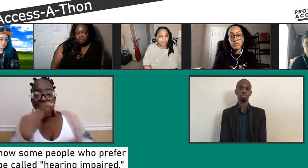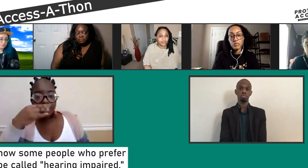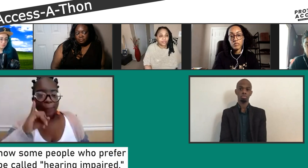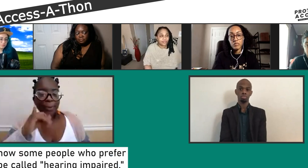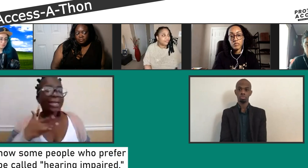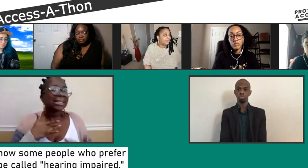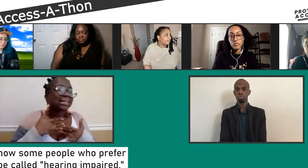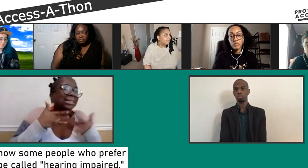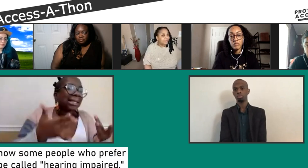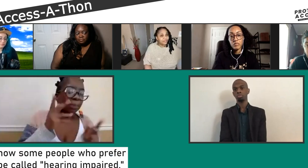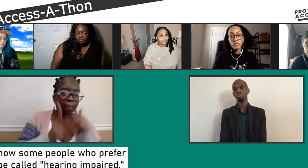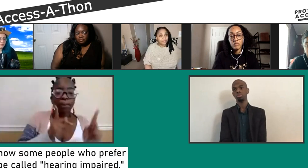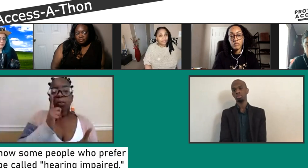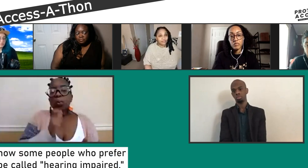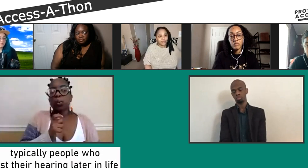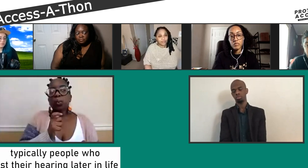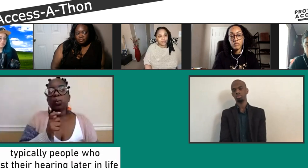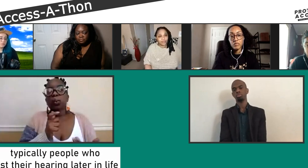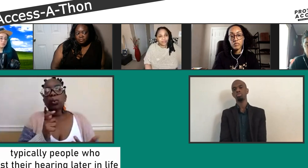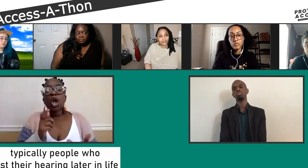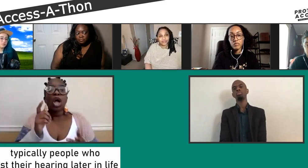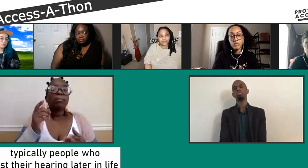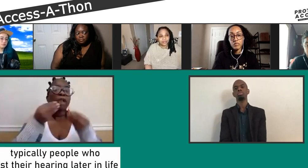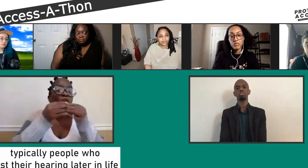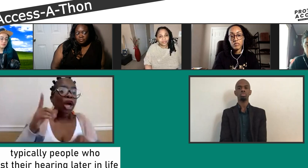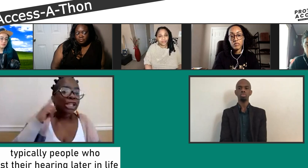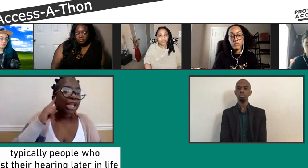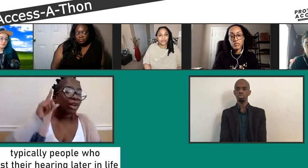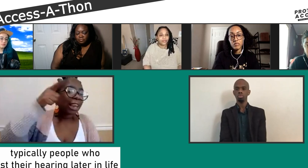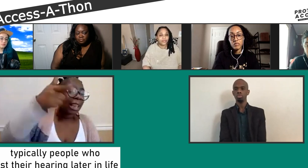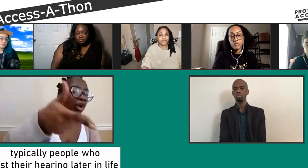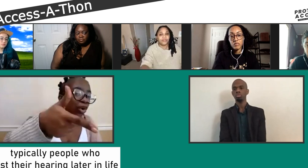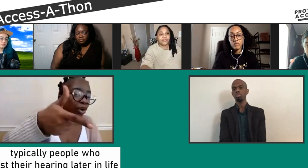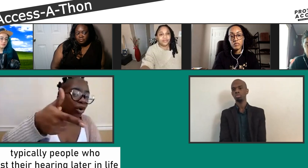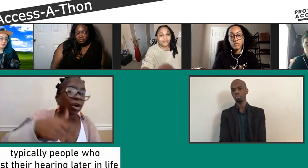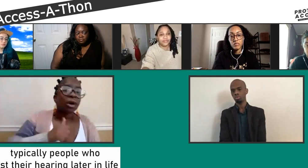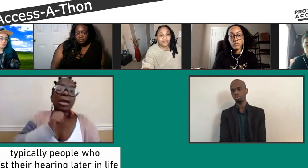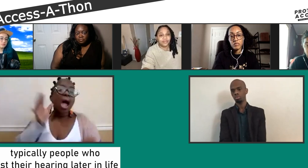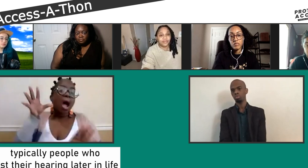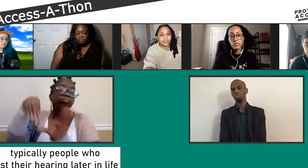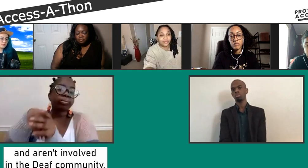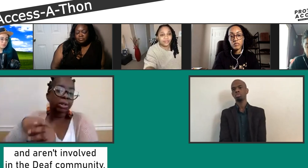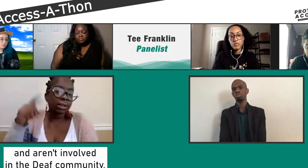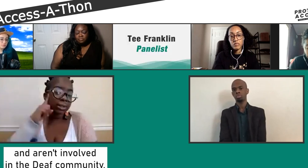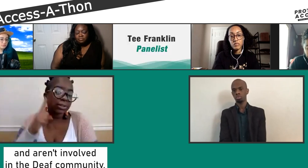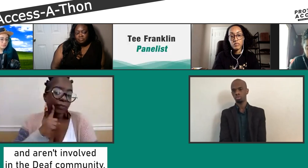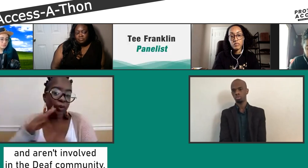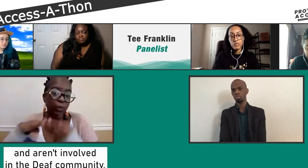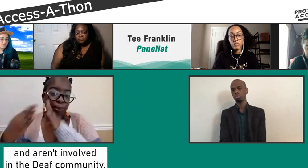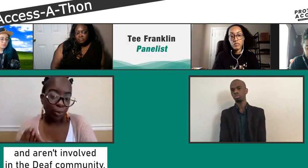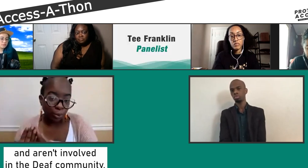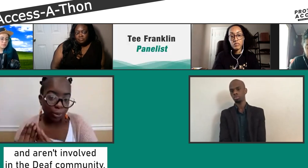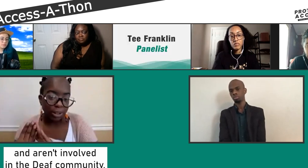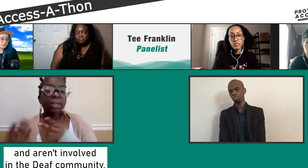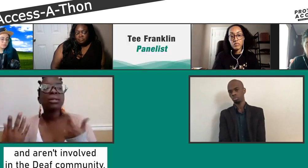person would prefer to be called hearing impaired, then, okay, that's that individual person. And most